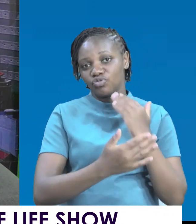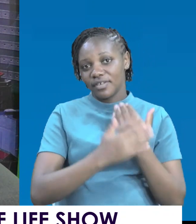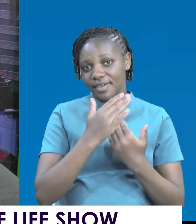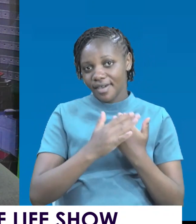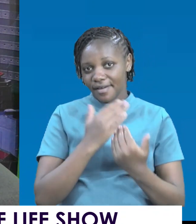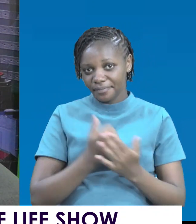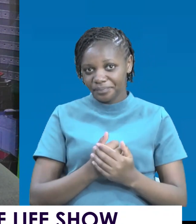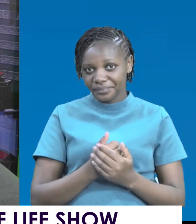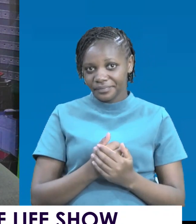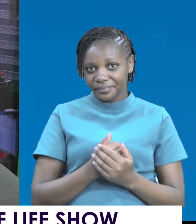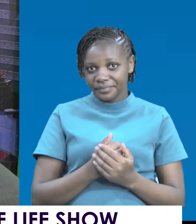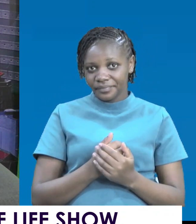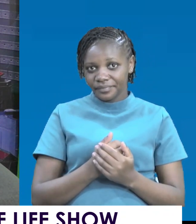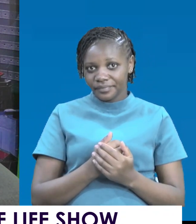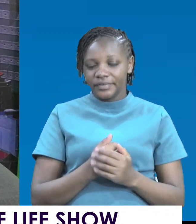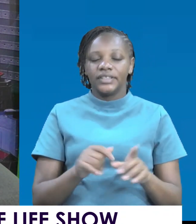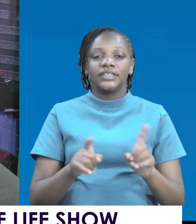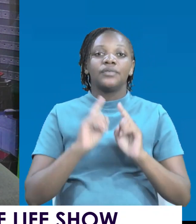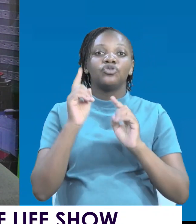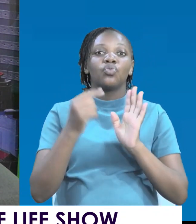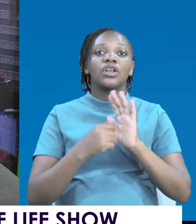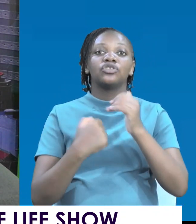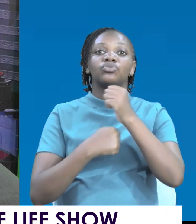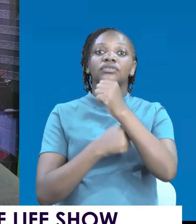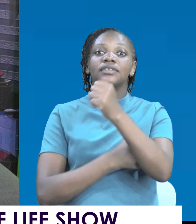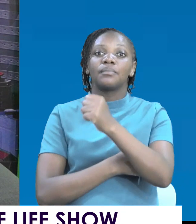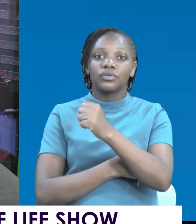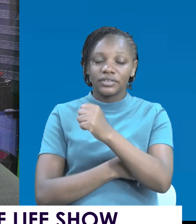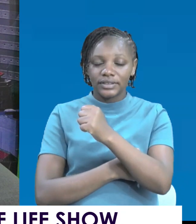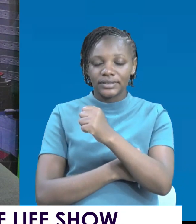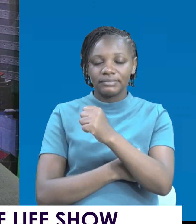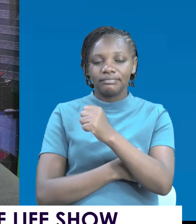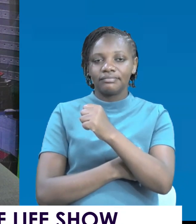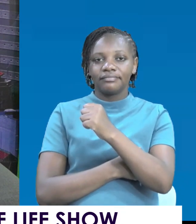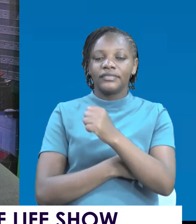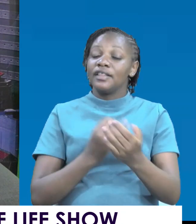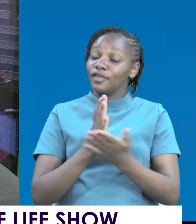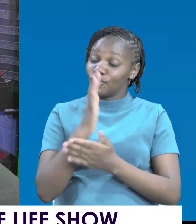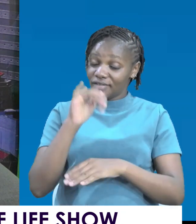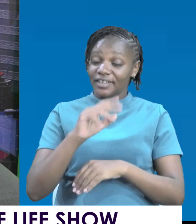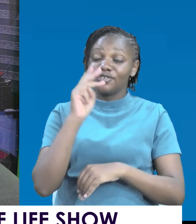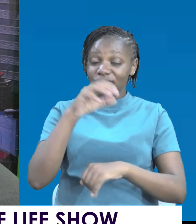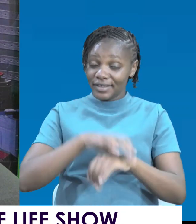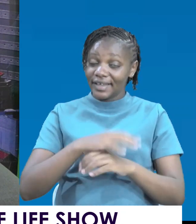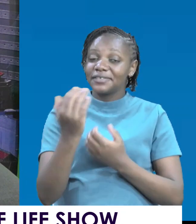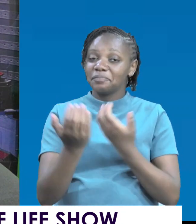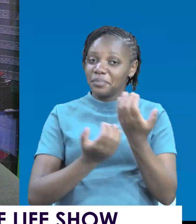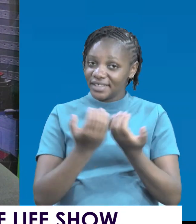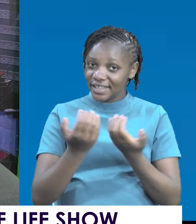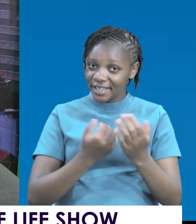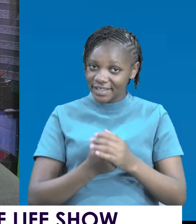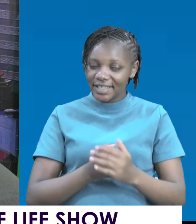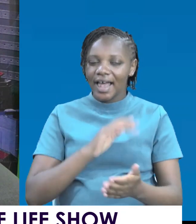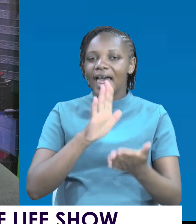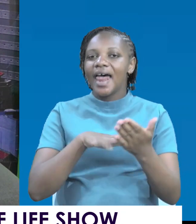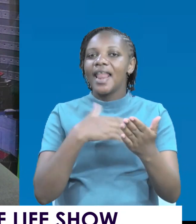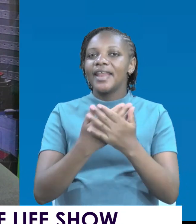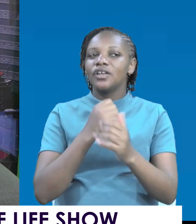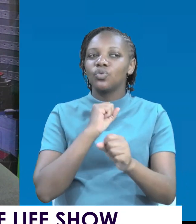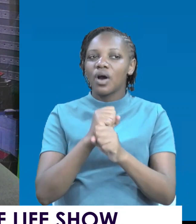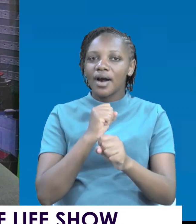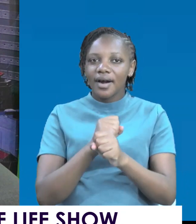Empathy wins people's support. Empathy will give you busyness. Empathy will give you networks.